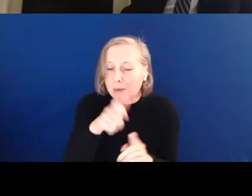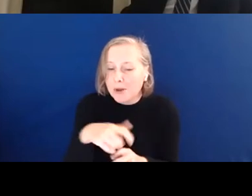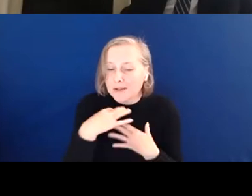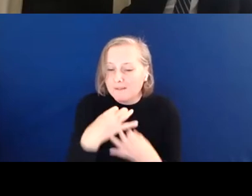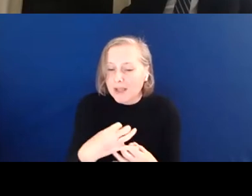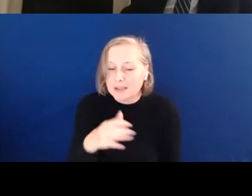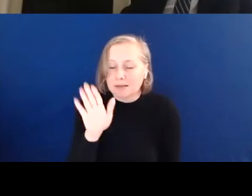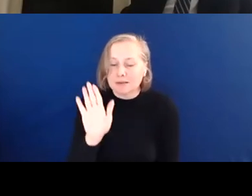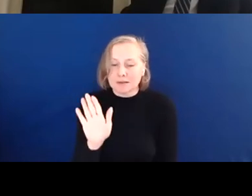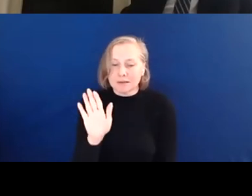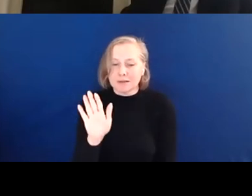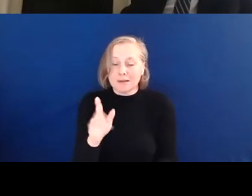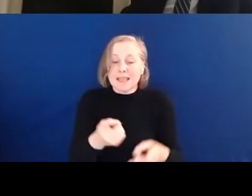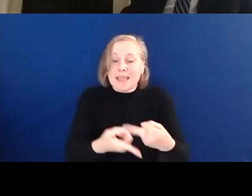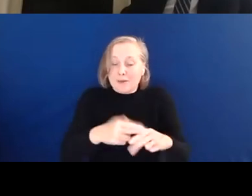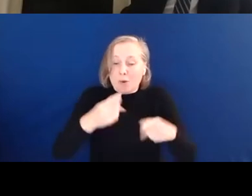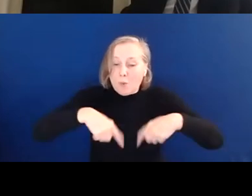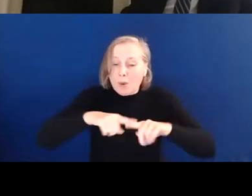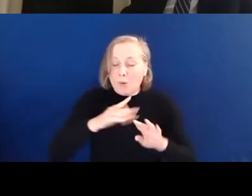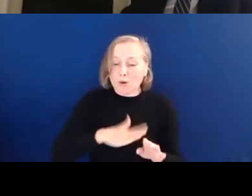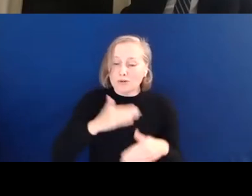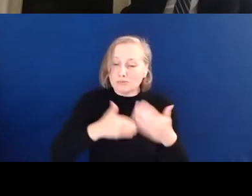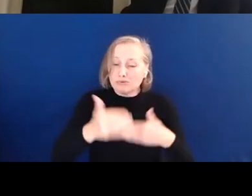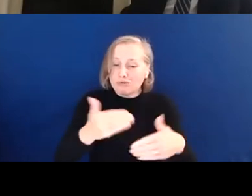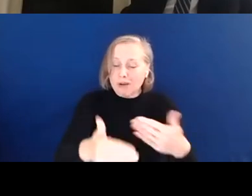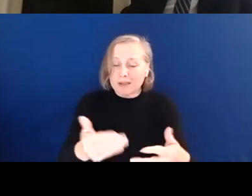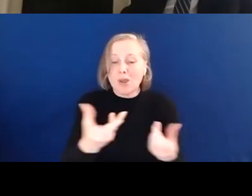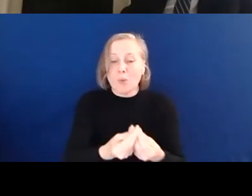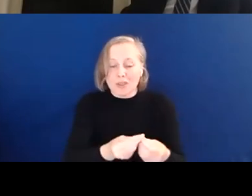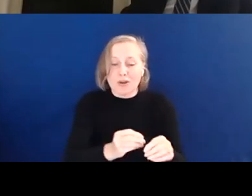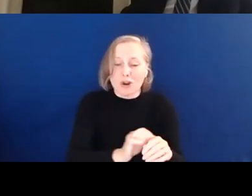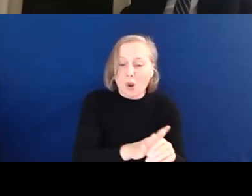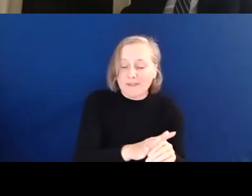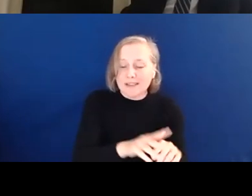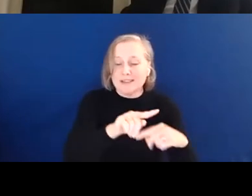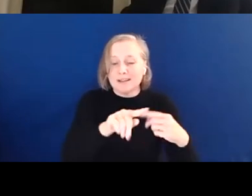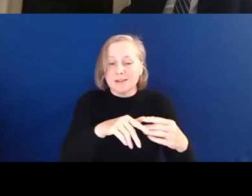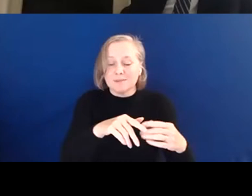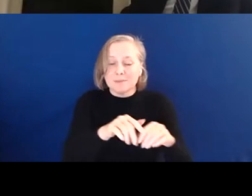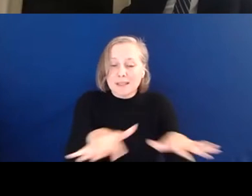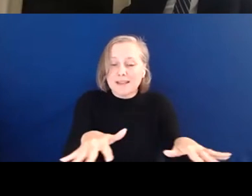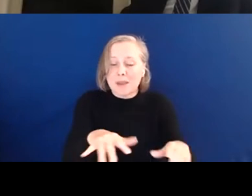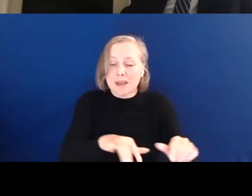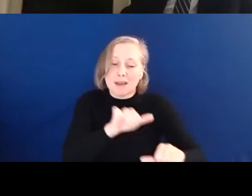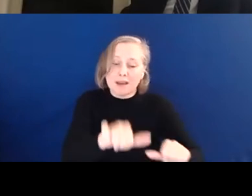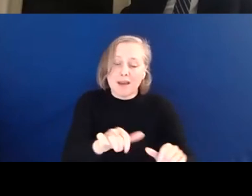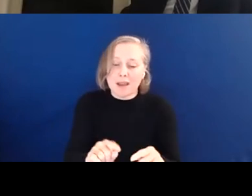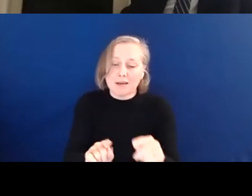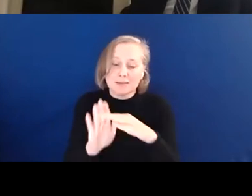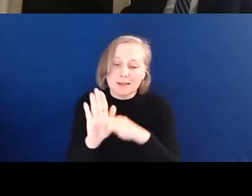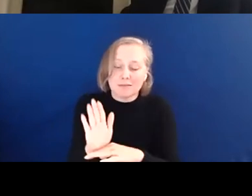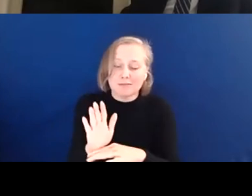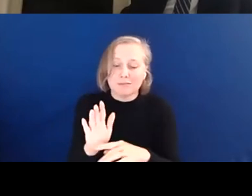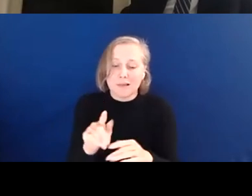If we want to make progress in relation to both COVID and future pandemics and climate change, then I say there are at least three essential